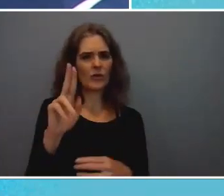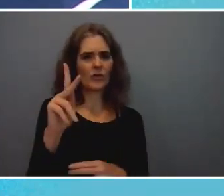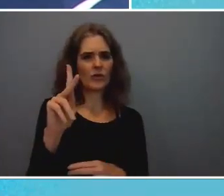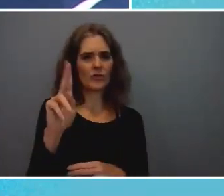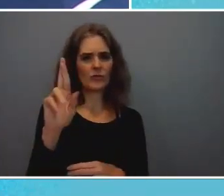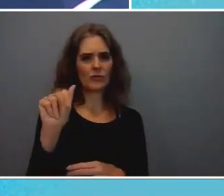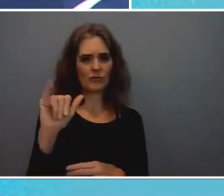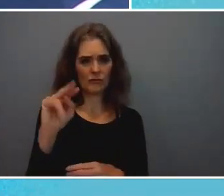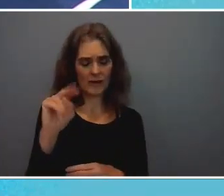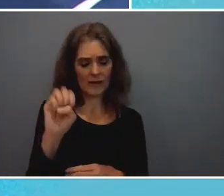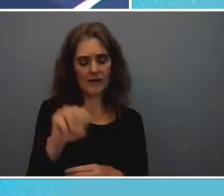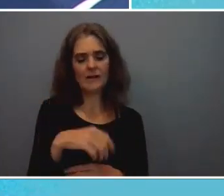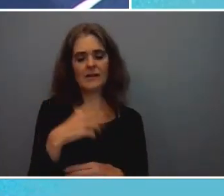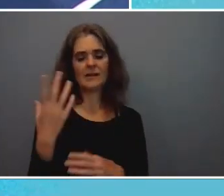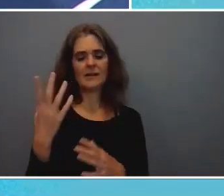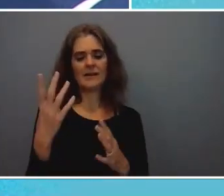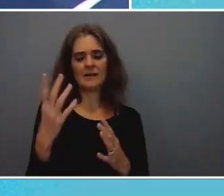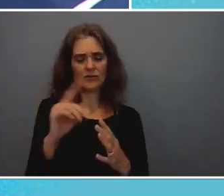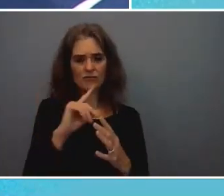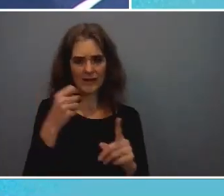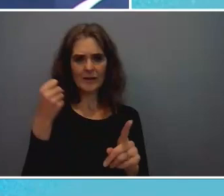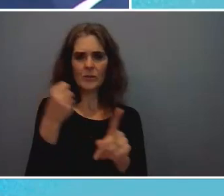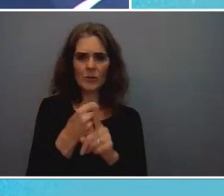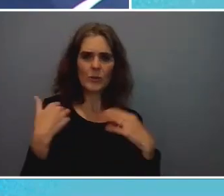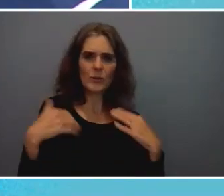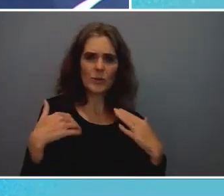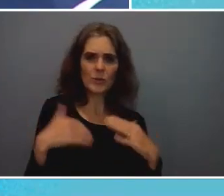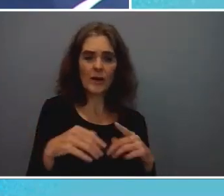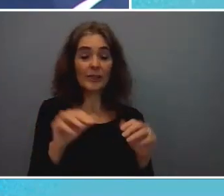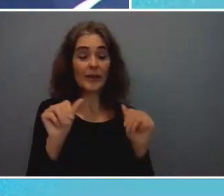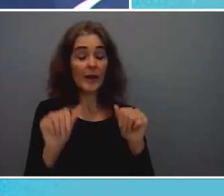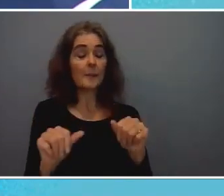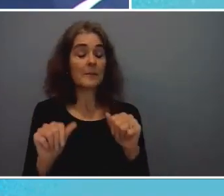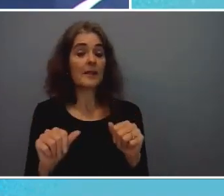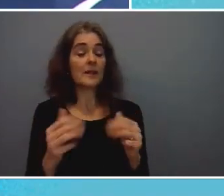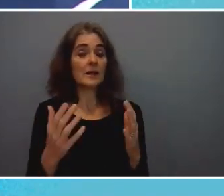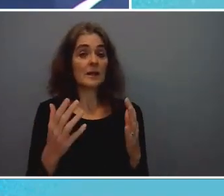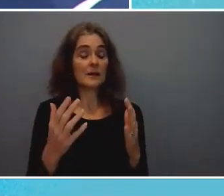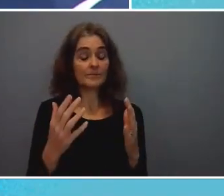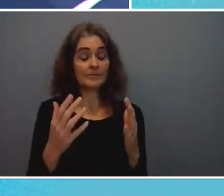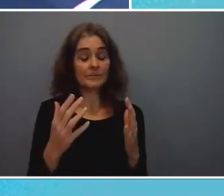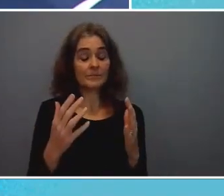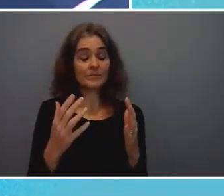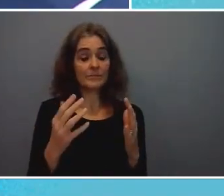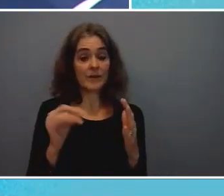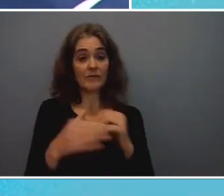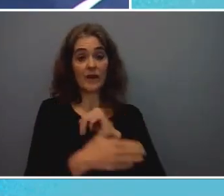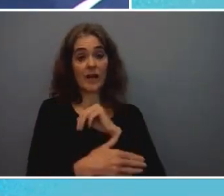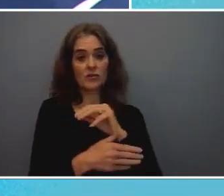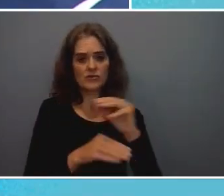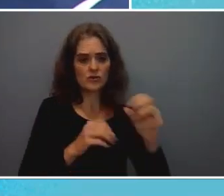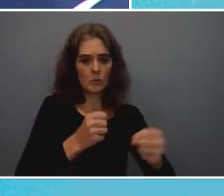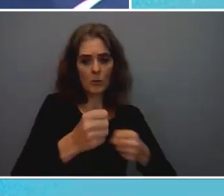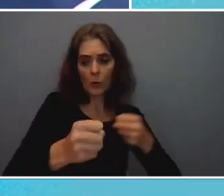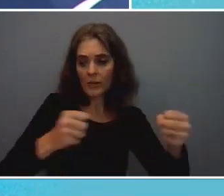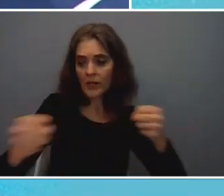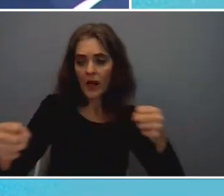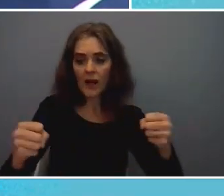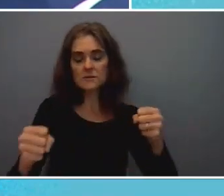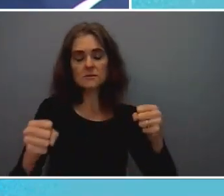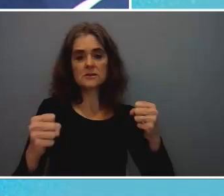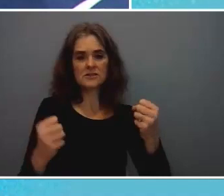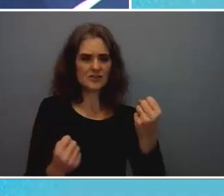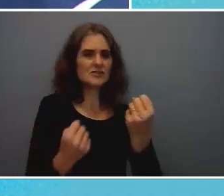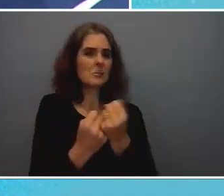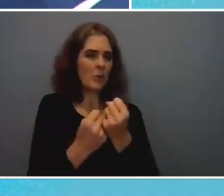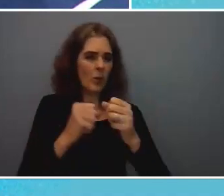impacted and the capability of countries to mobilize significant support for the for